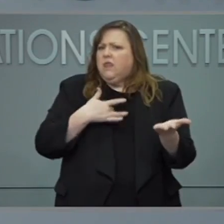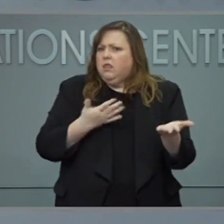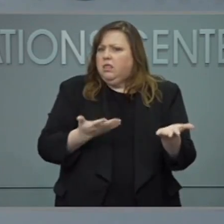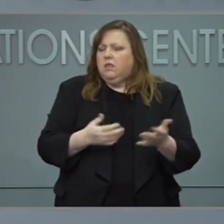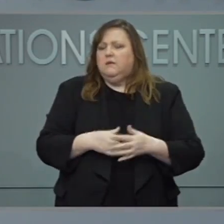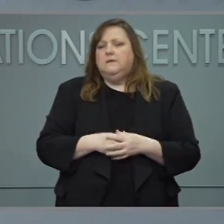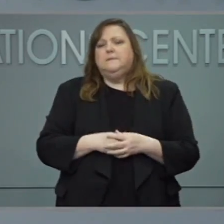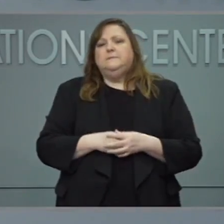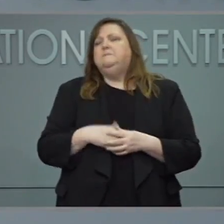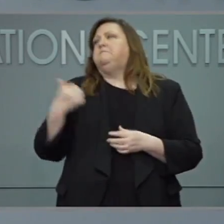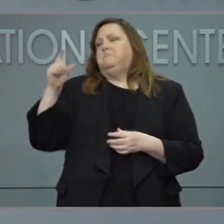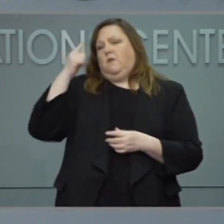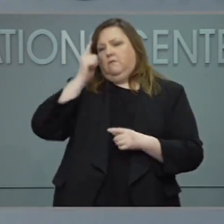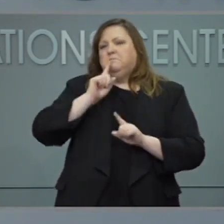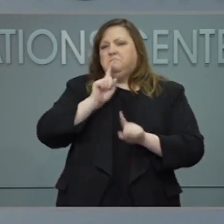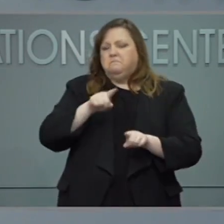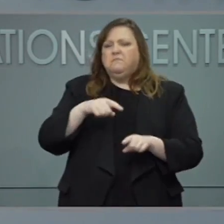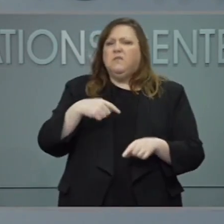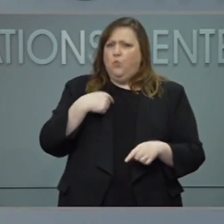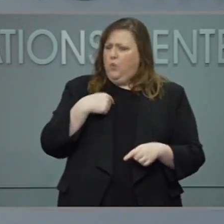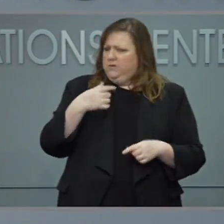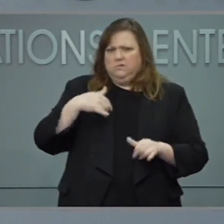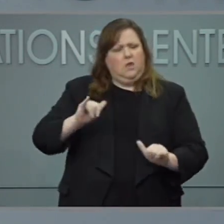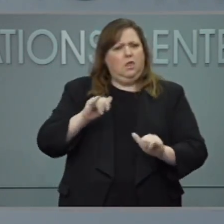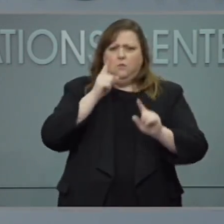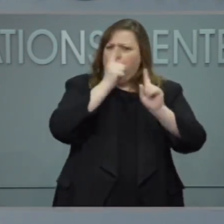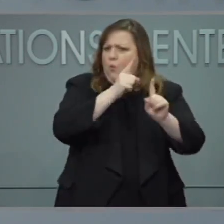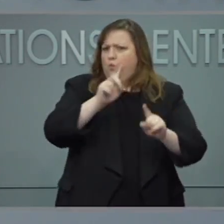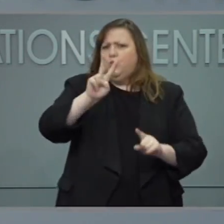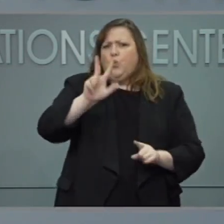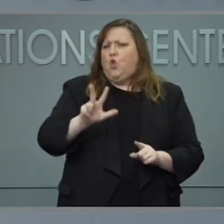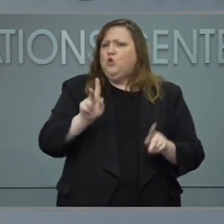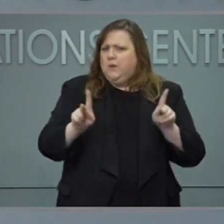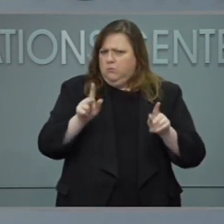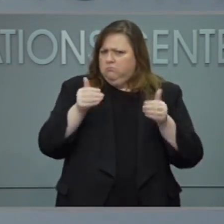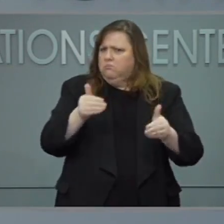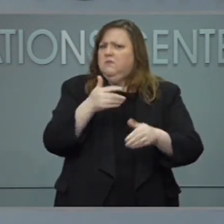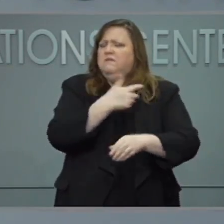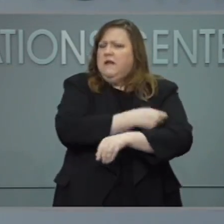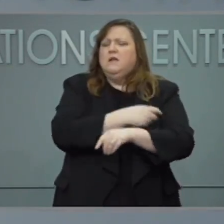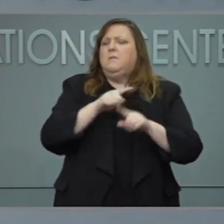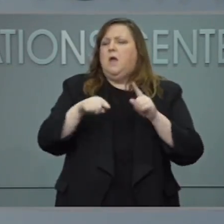goal, but we want to go beyond it. I'll let Dr. Cohen comment on whether she thinks we can get there.